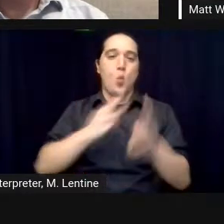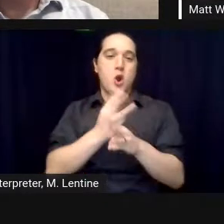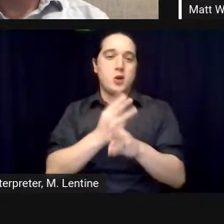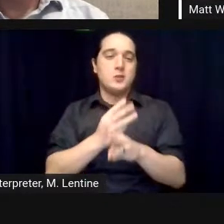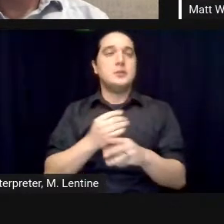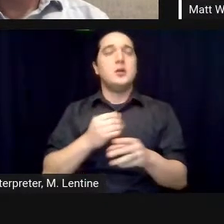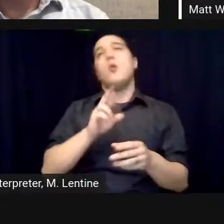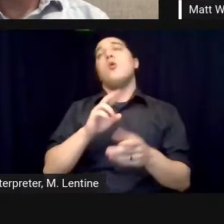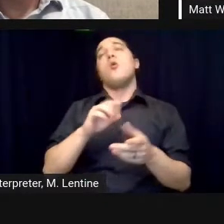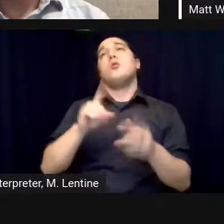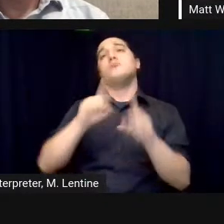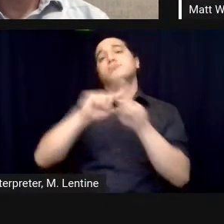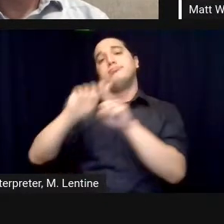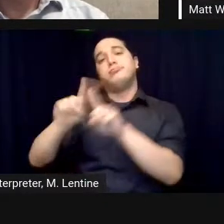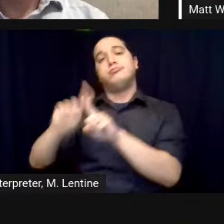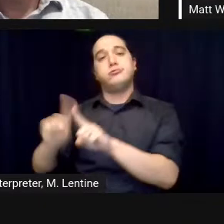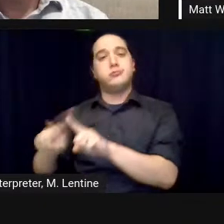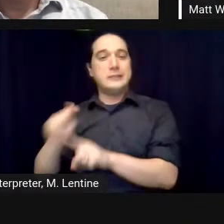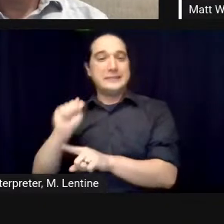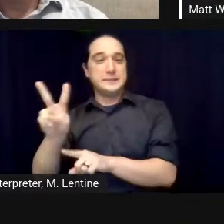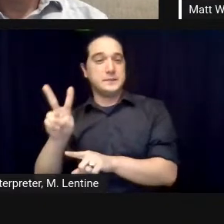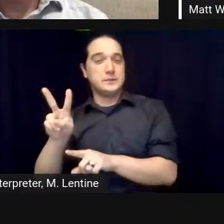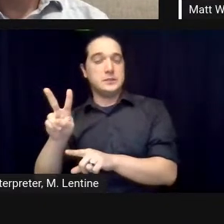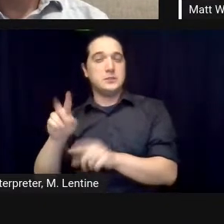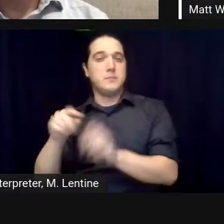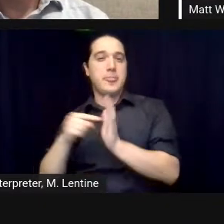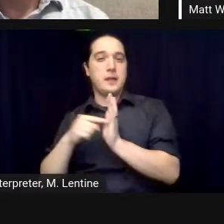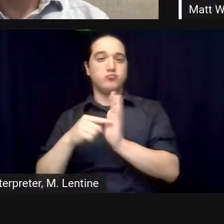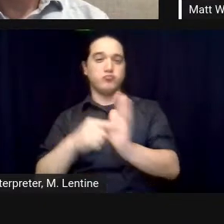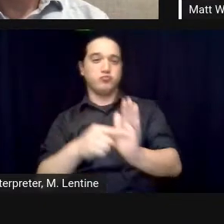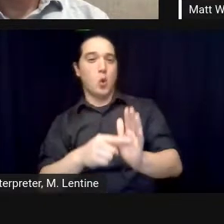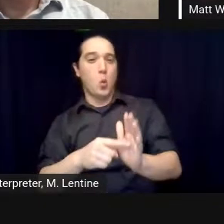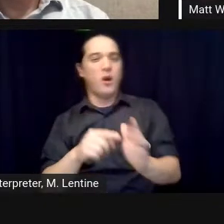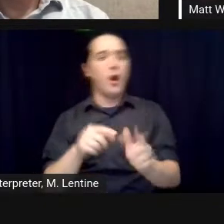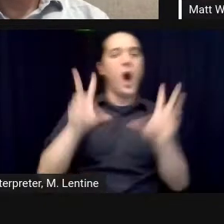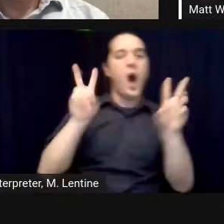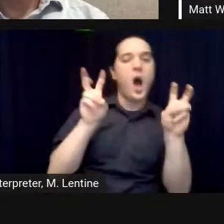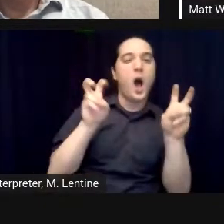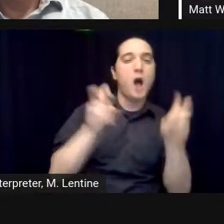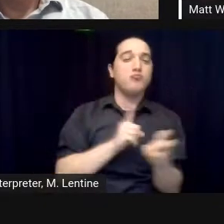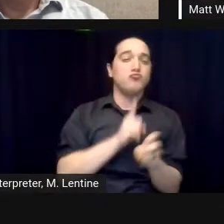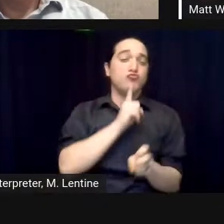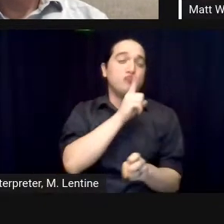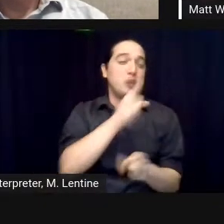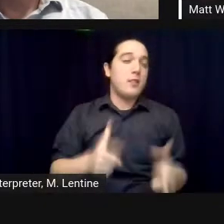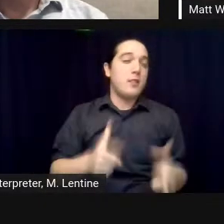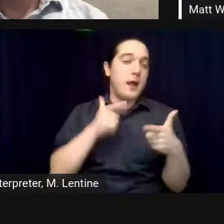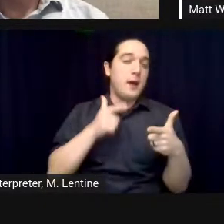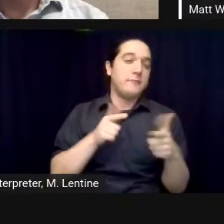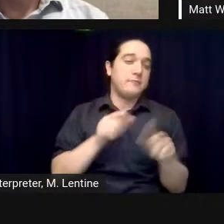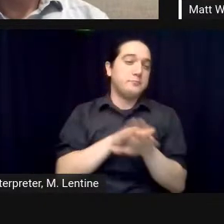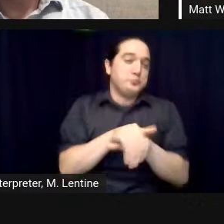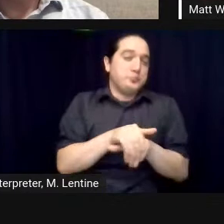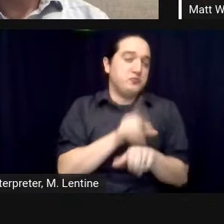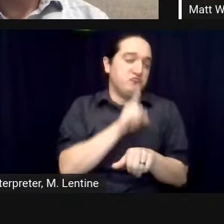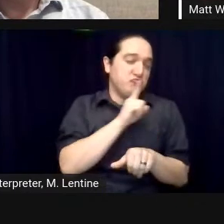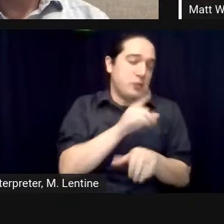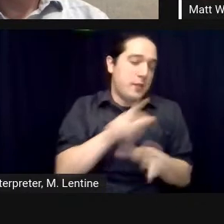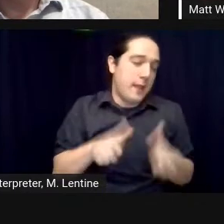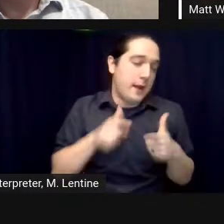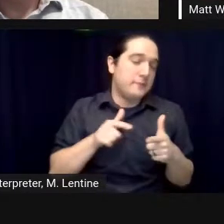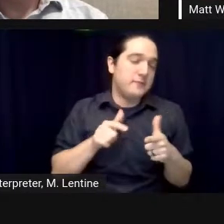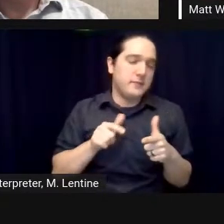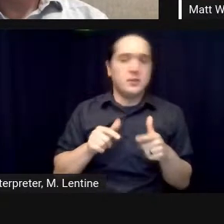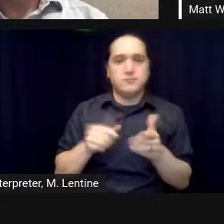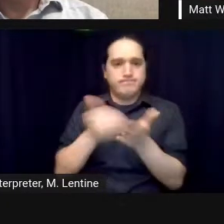rumors that john damal the creator of the big brother tv show um got his ideas from um from biosphere 2 satellite up